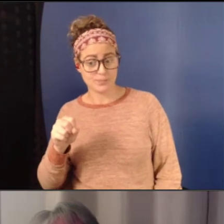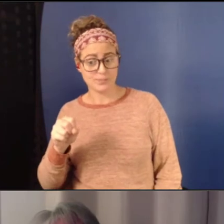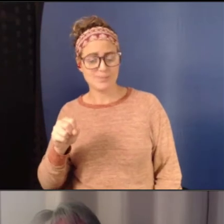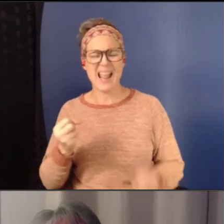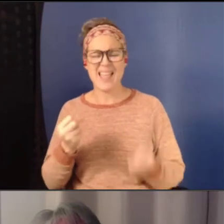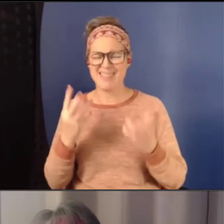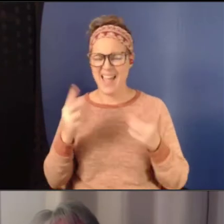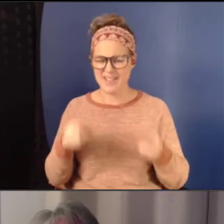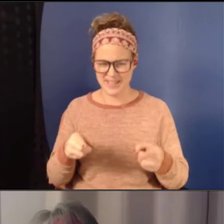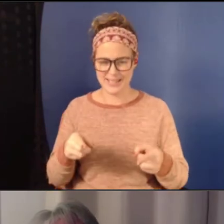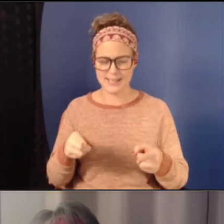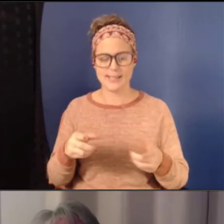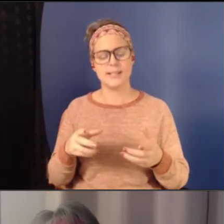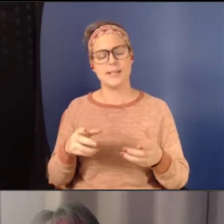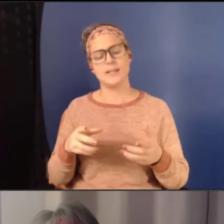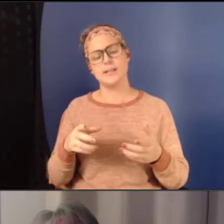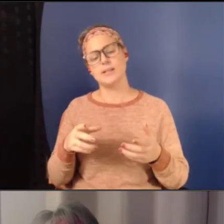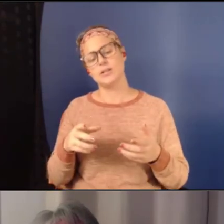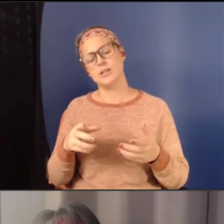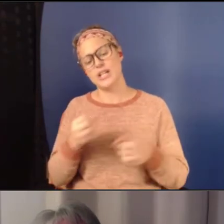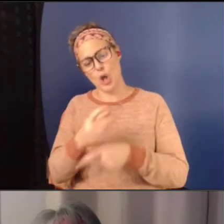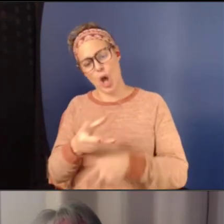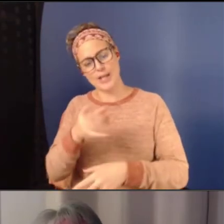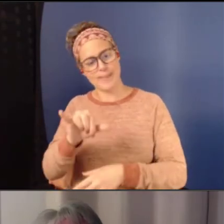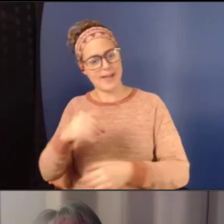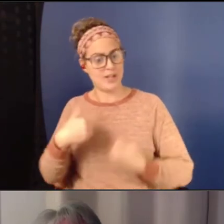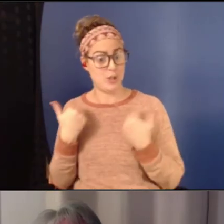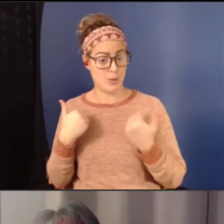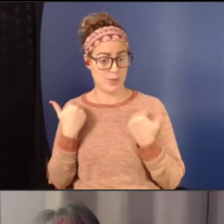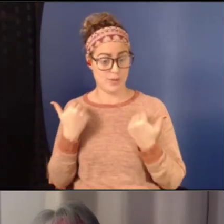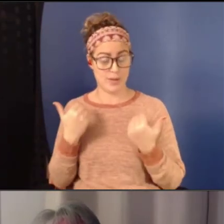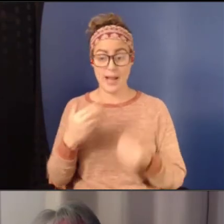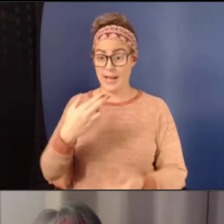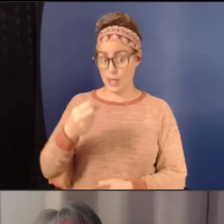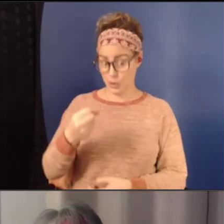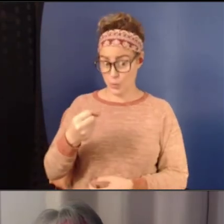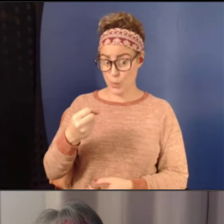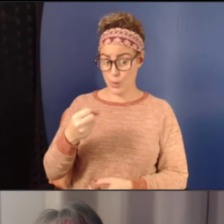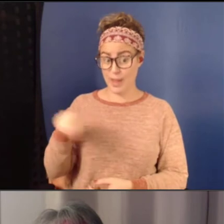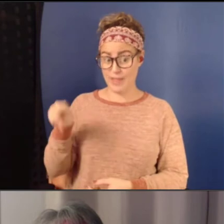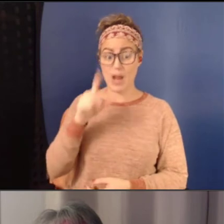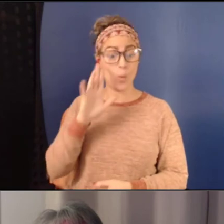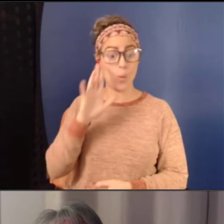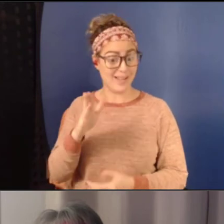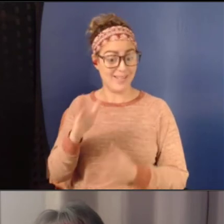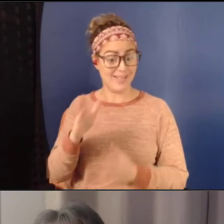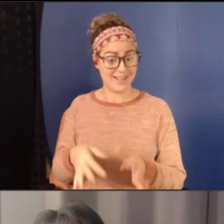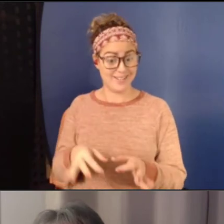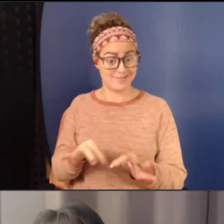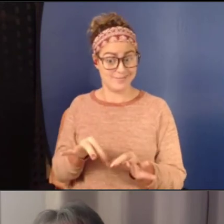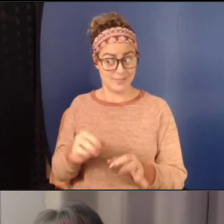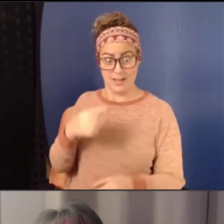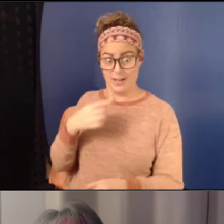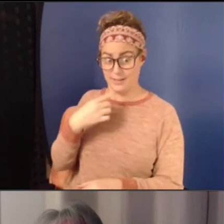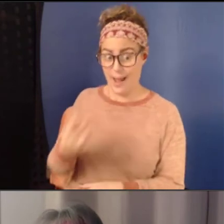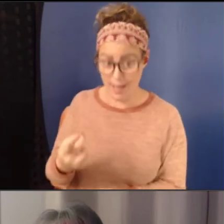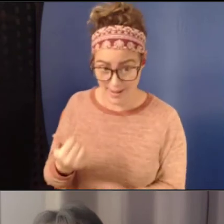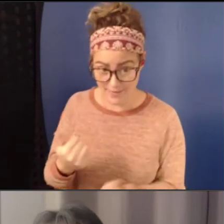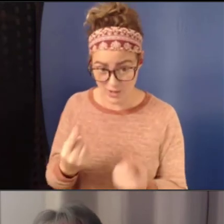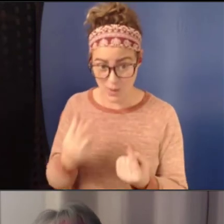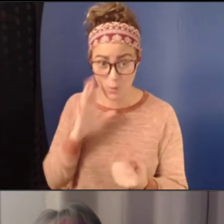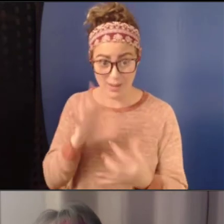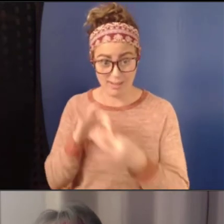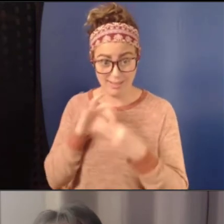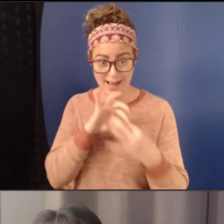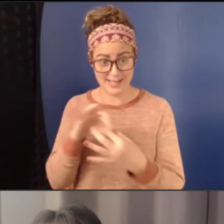driven by the youth. So in high schools, they will just insist that we're going to have a gender and sexual sexuality alliance, which is the new